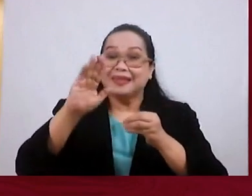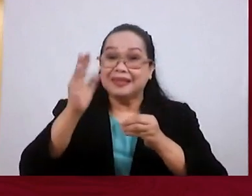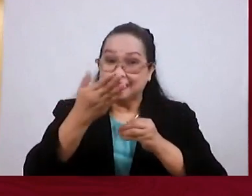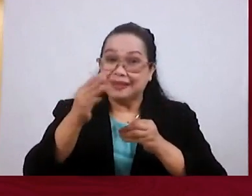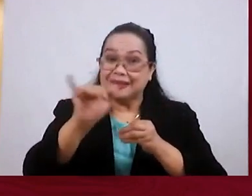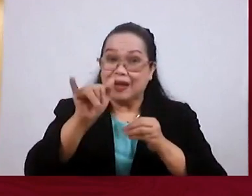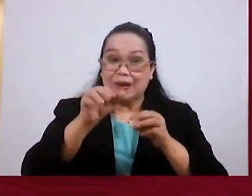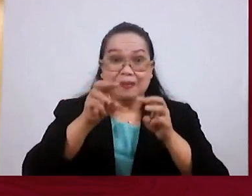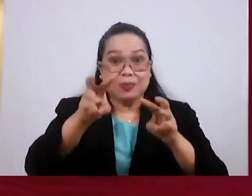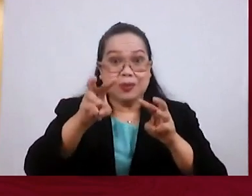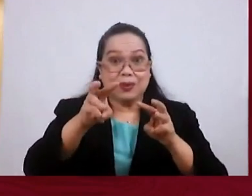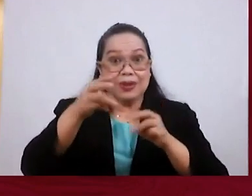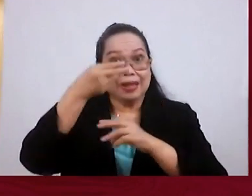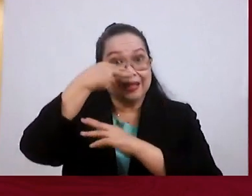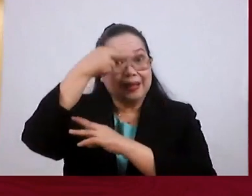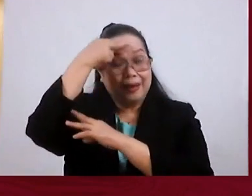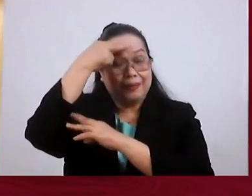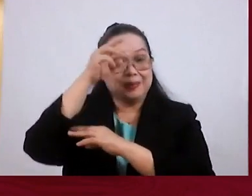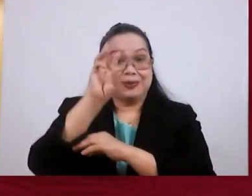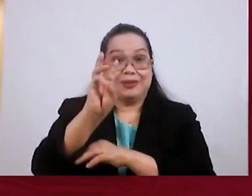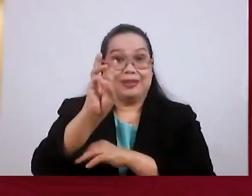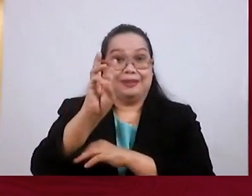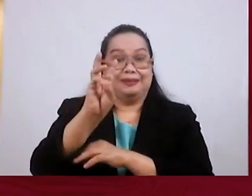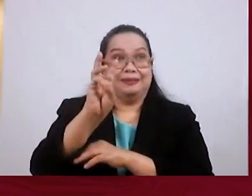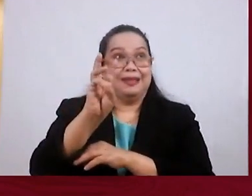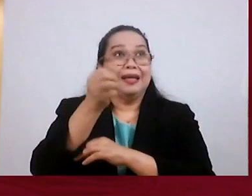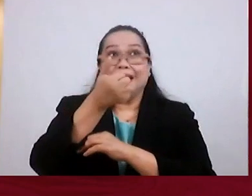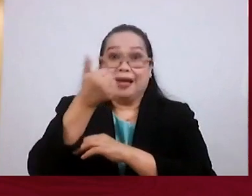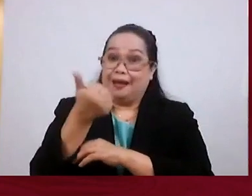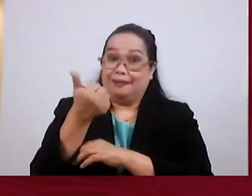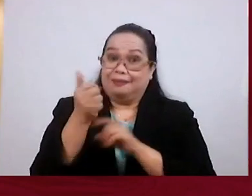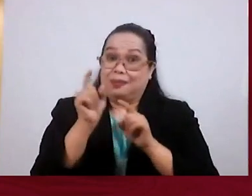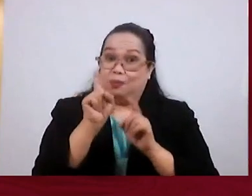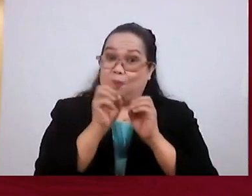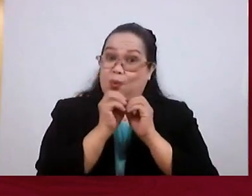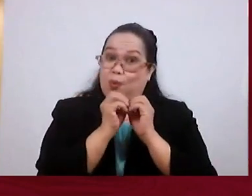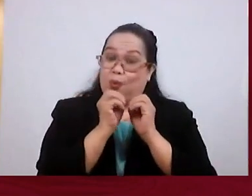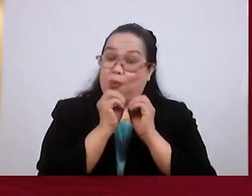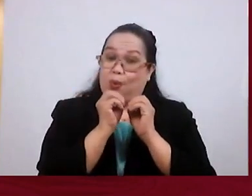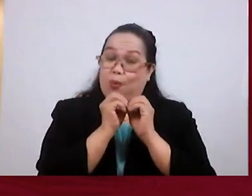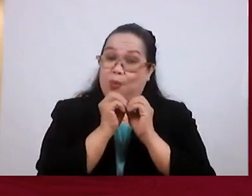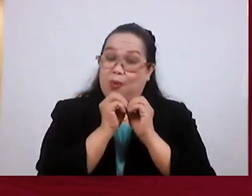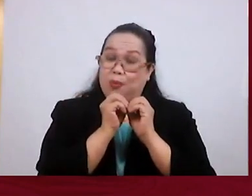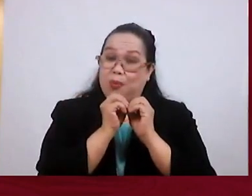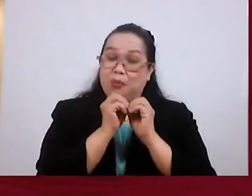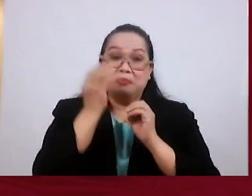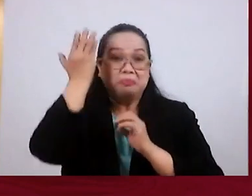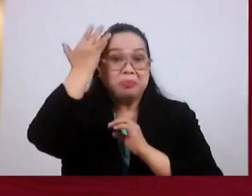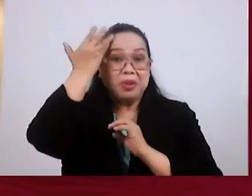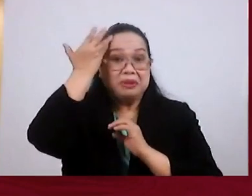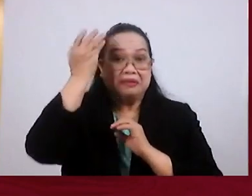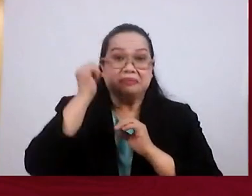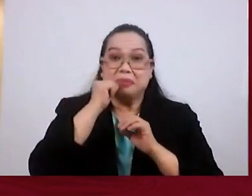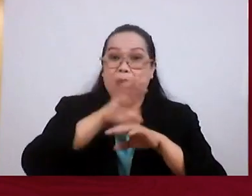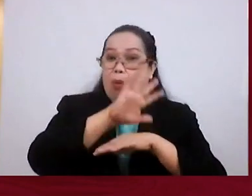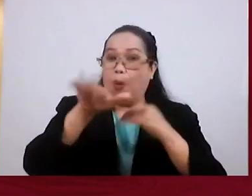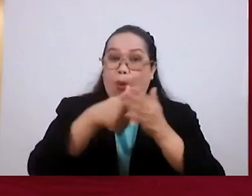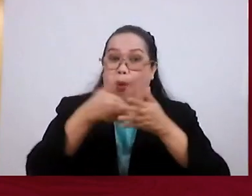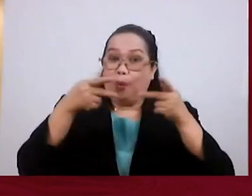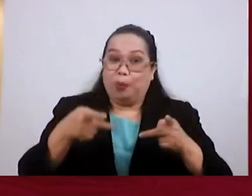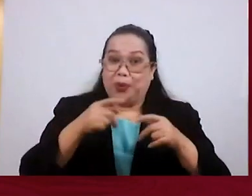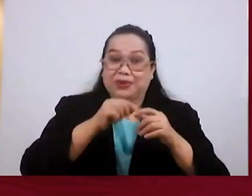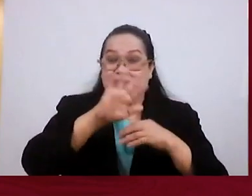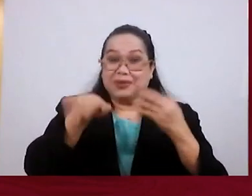manner to what he did in Hebrews 6. One more thing. Aside from the fact that the writer is not pretending to be omniscient, especially